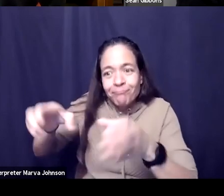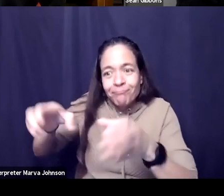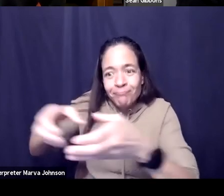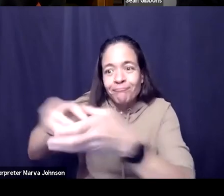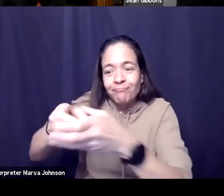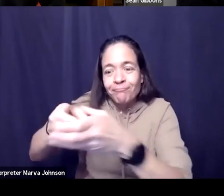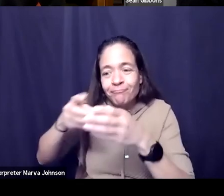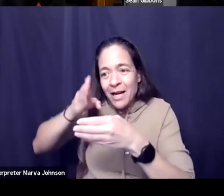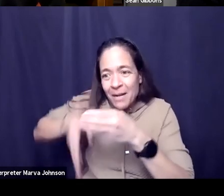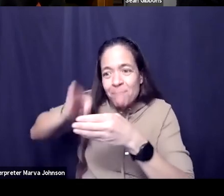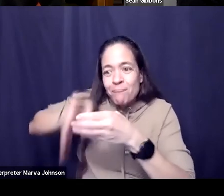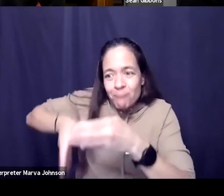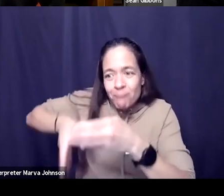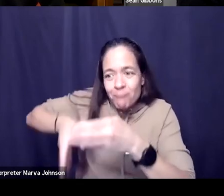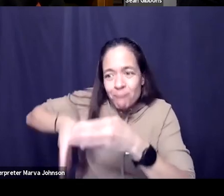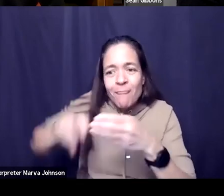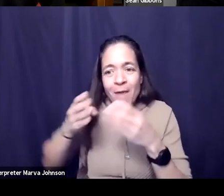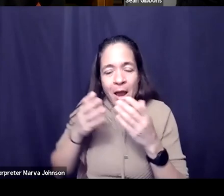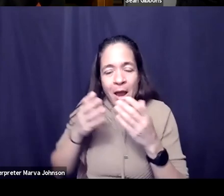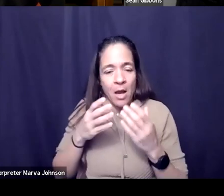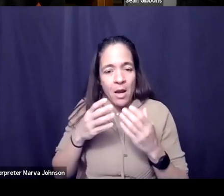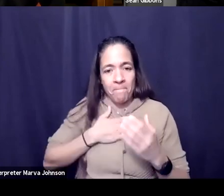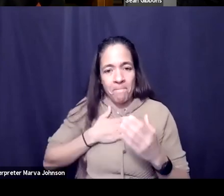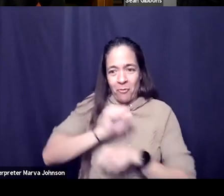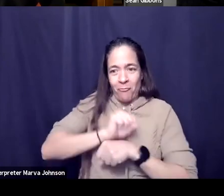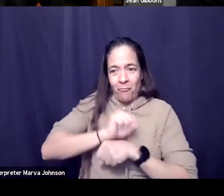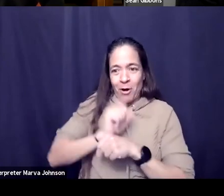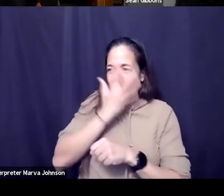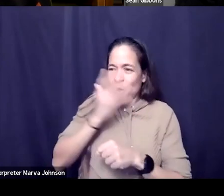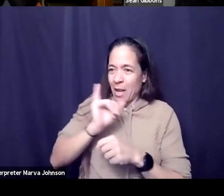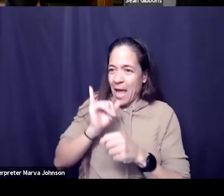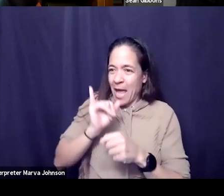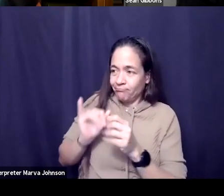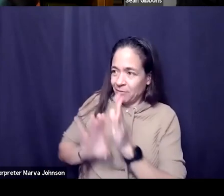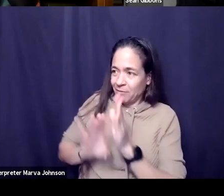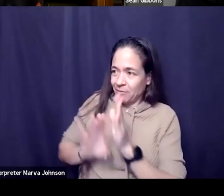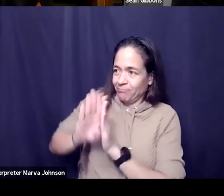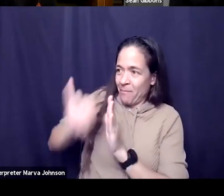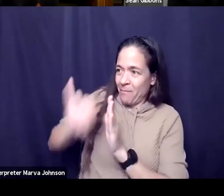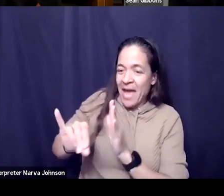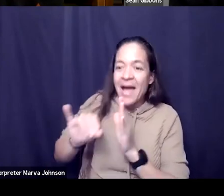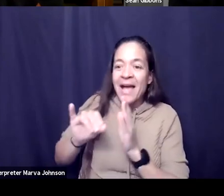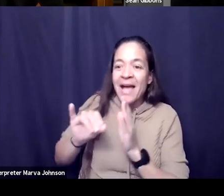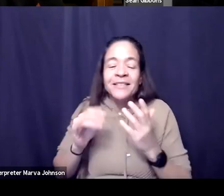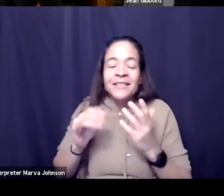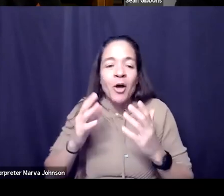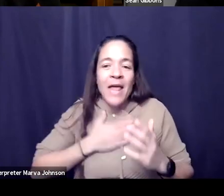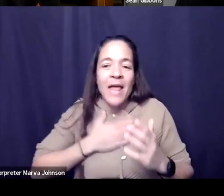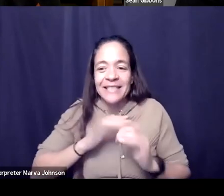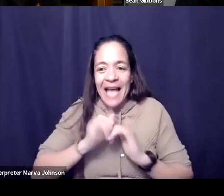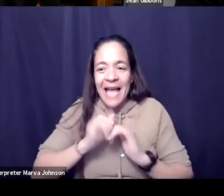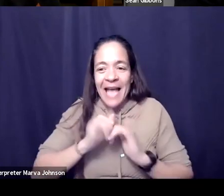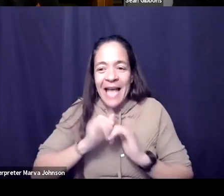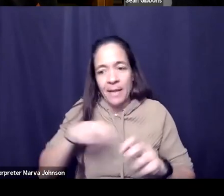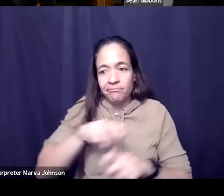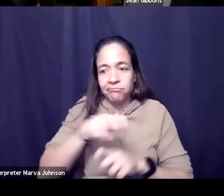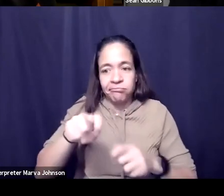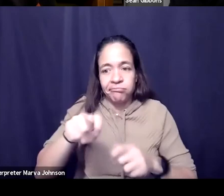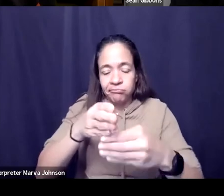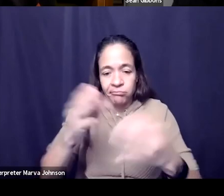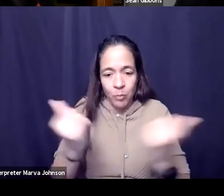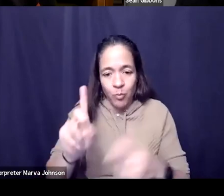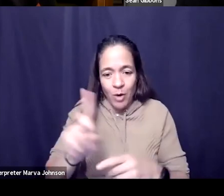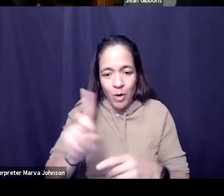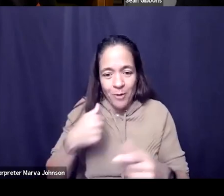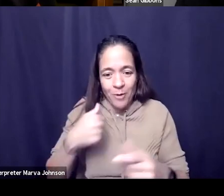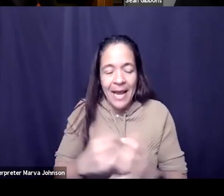possible if we do so and i think a lot is possible so that's me and that is awesome and a beautiful thing but i'm